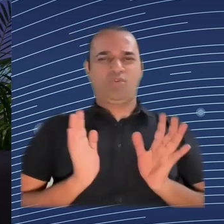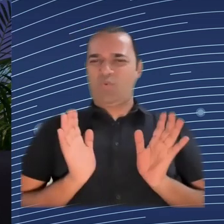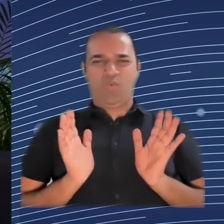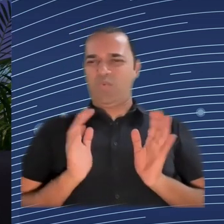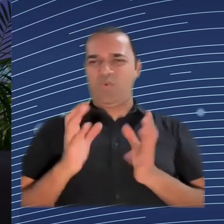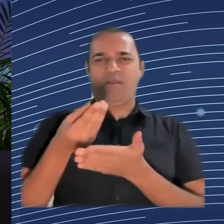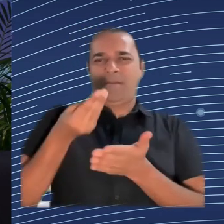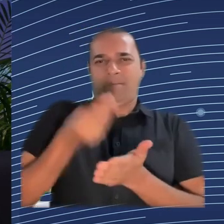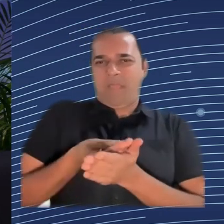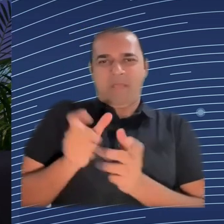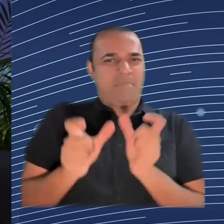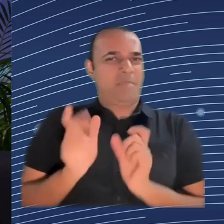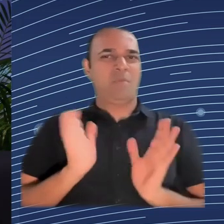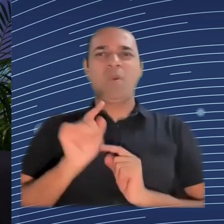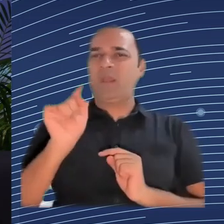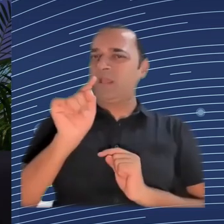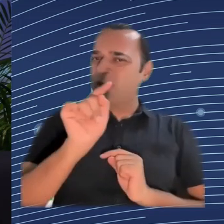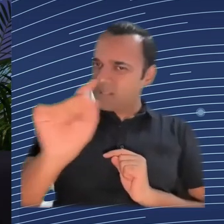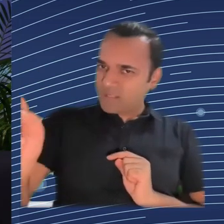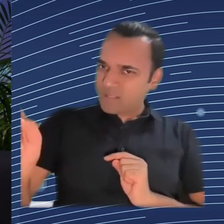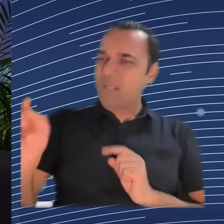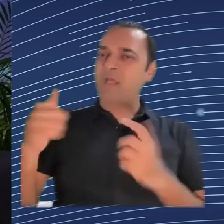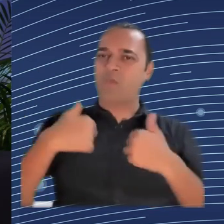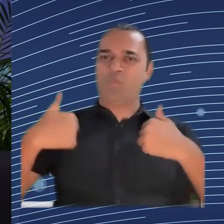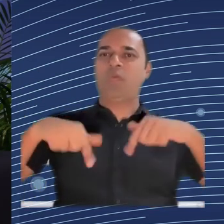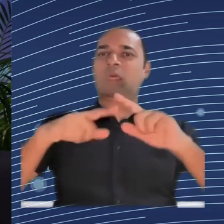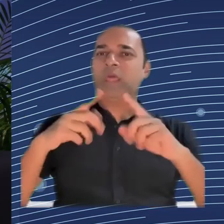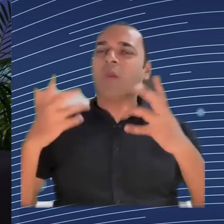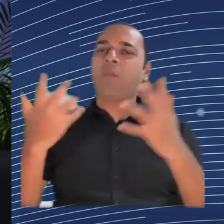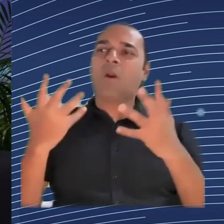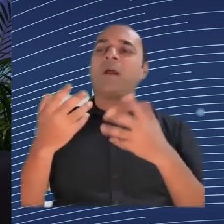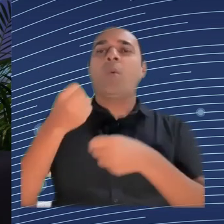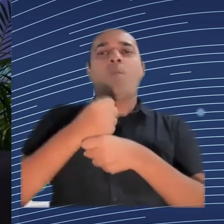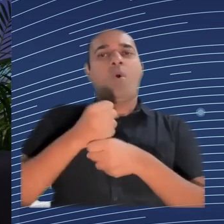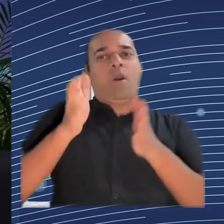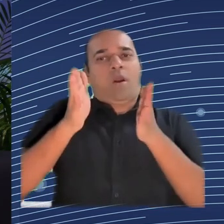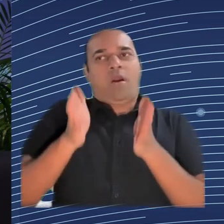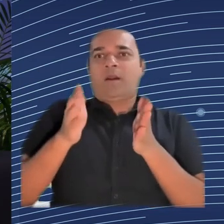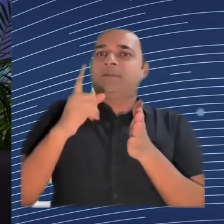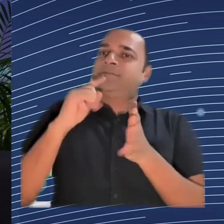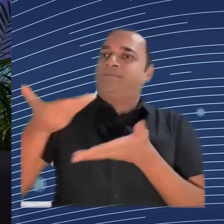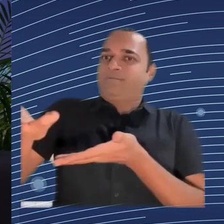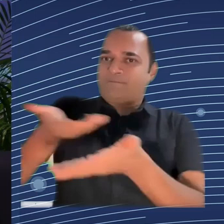AI, in particular AI product, because AI product are